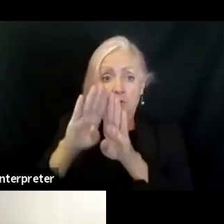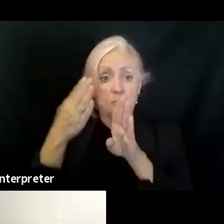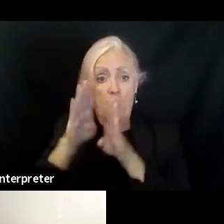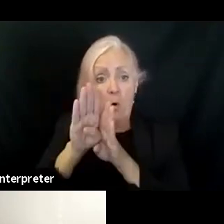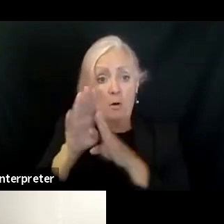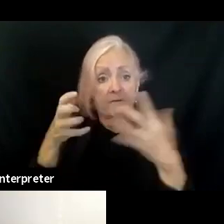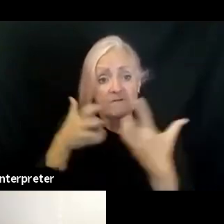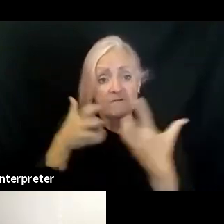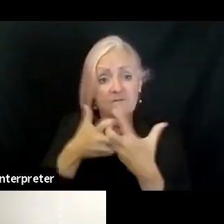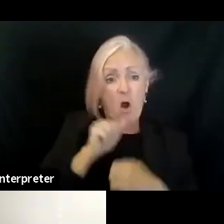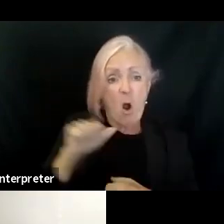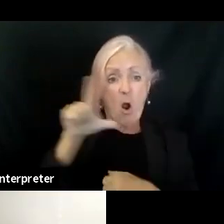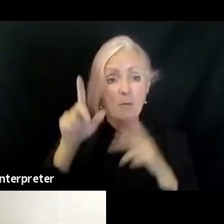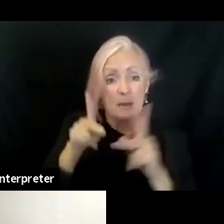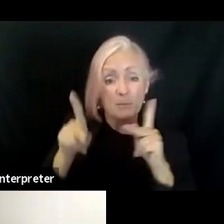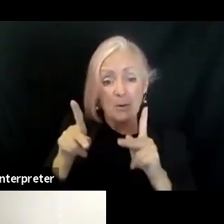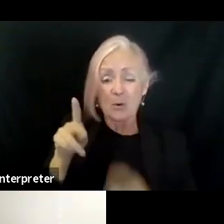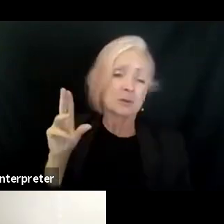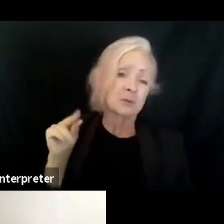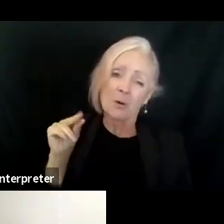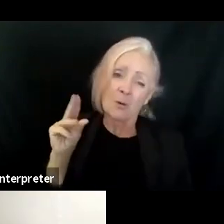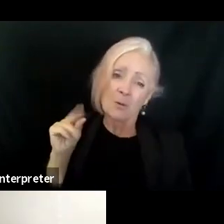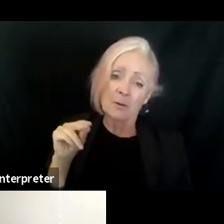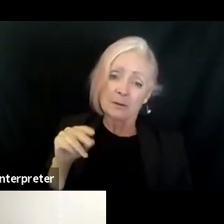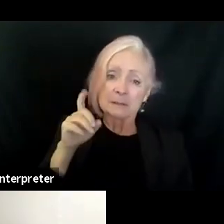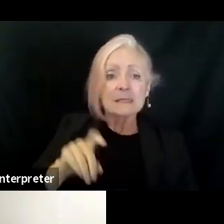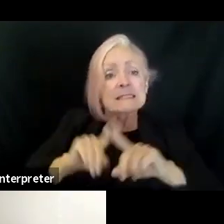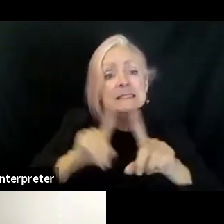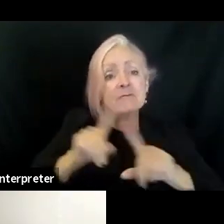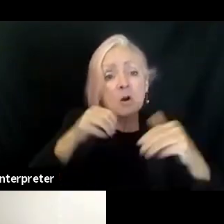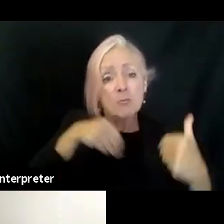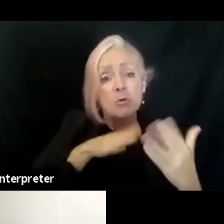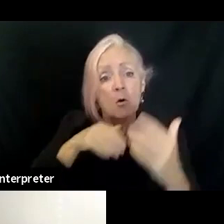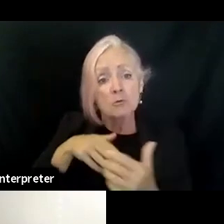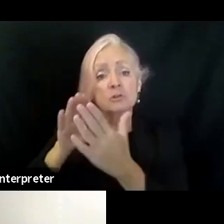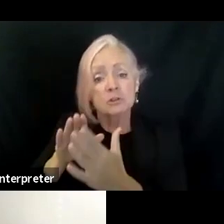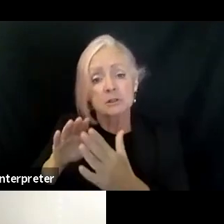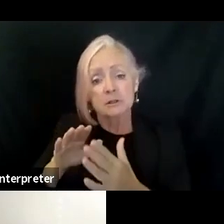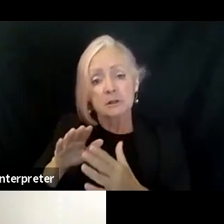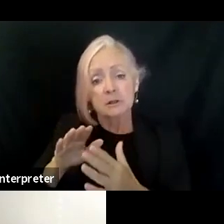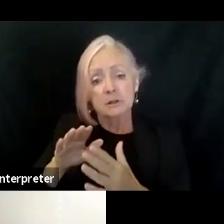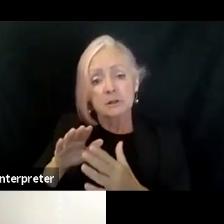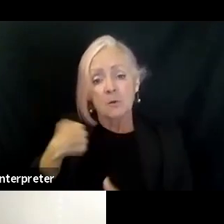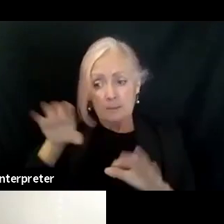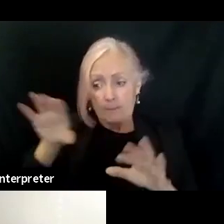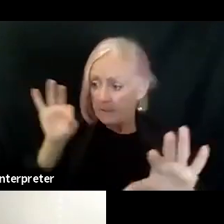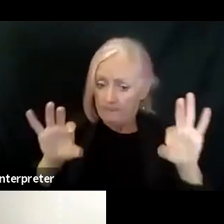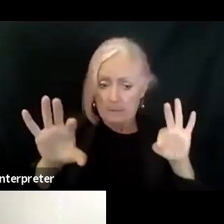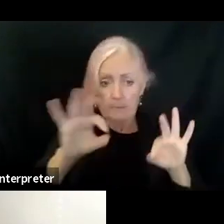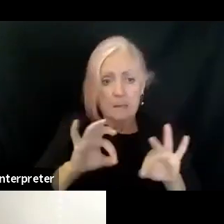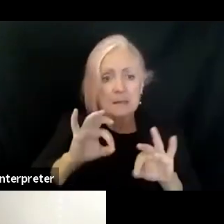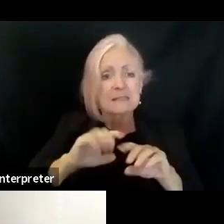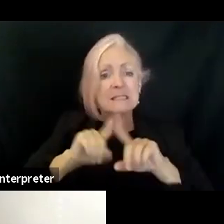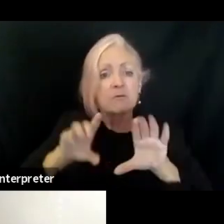of person in it. Right. Um, and for us, that meant that we had to change the way that we selected the cohort of on-rampers.